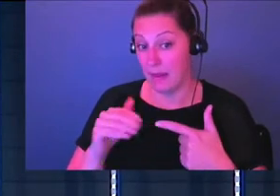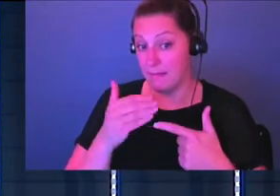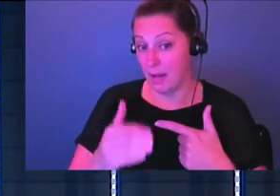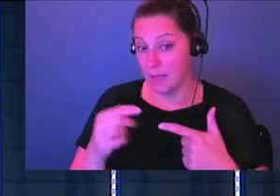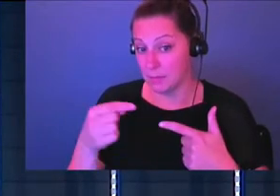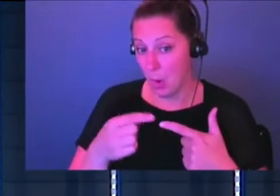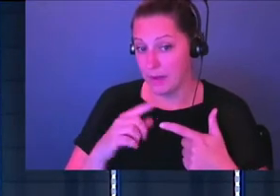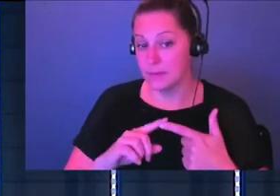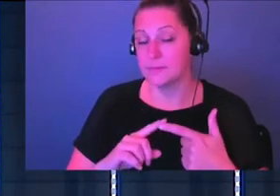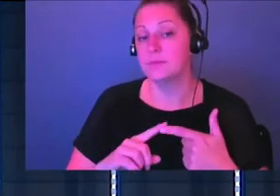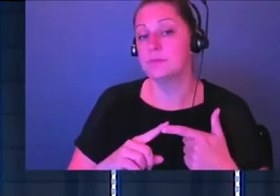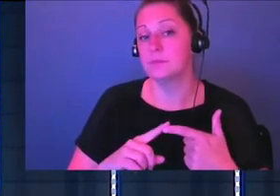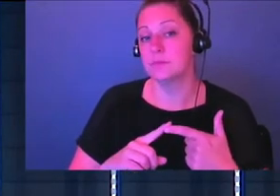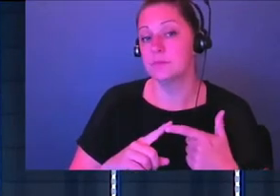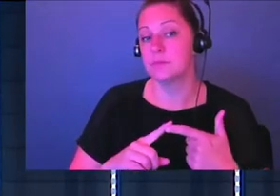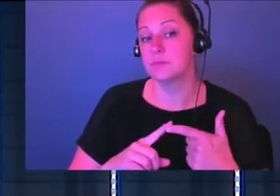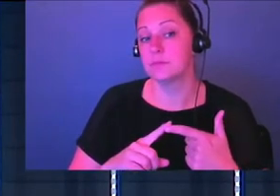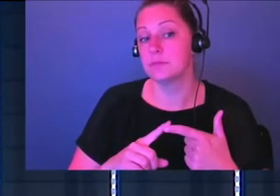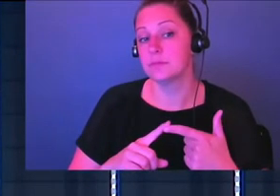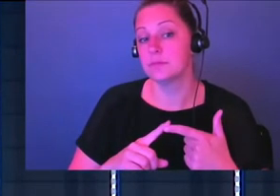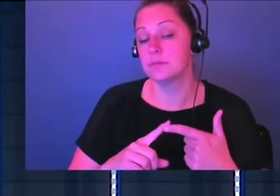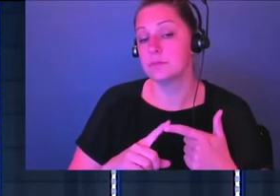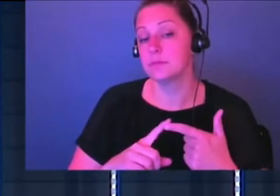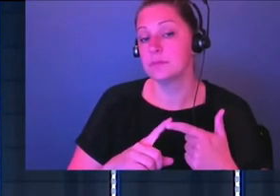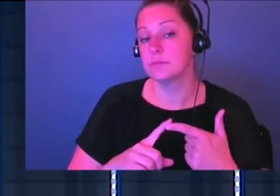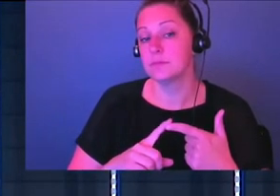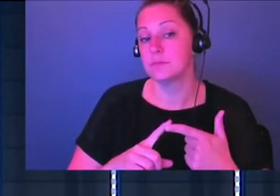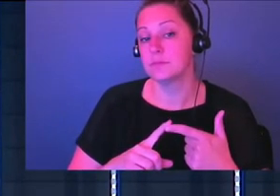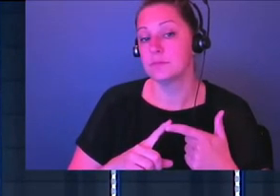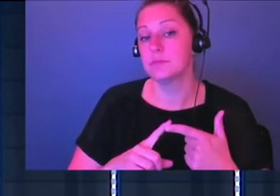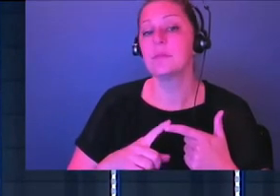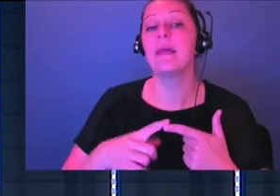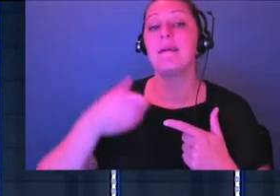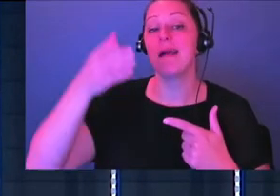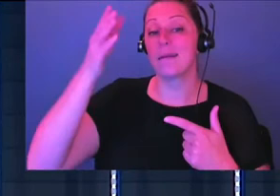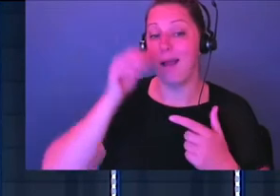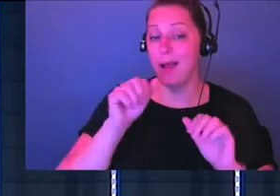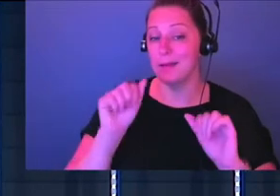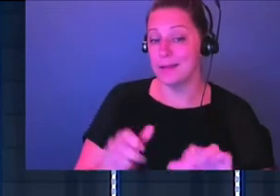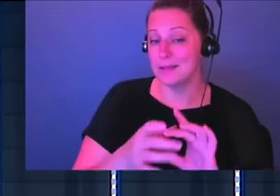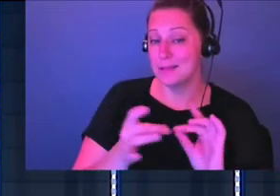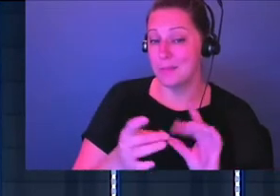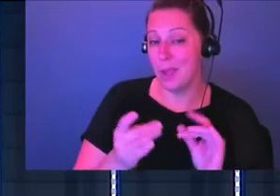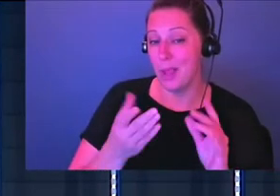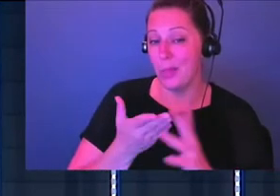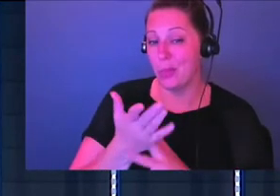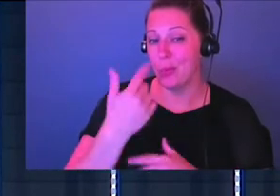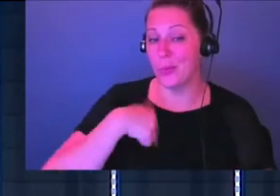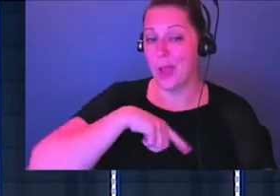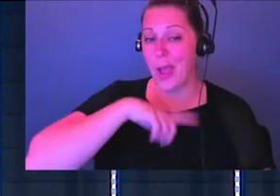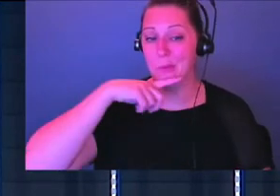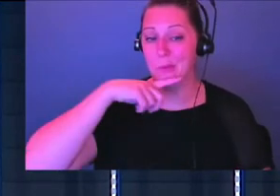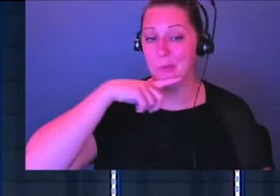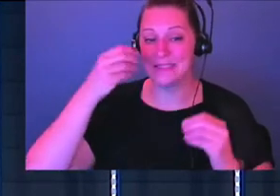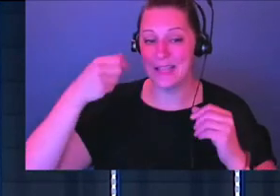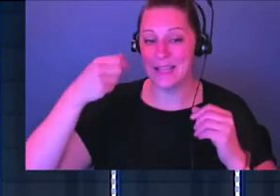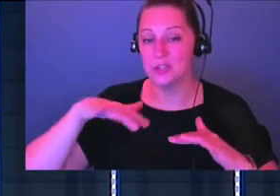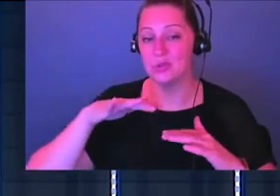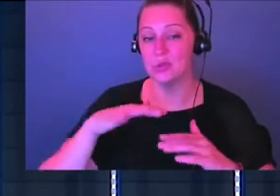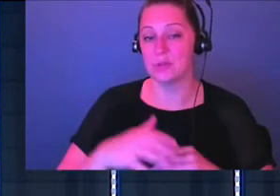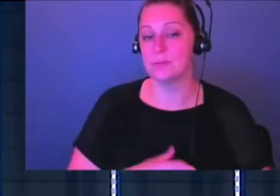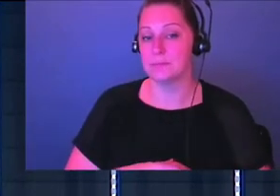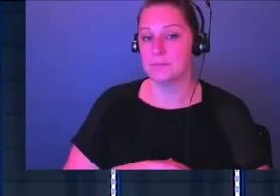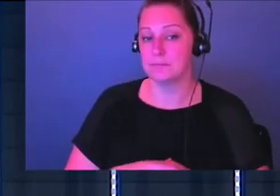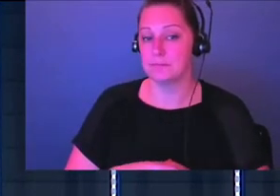is God can speak into our desert, okay? Through praise music, God can speak into our